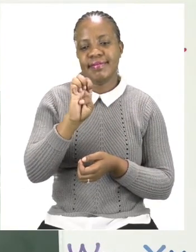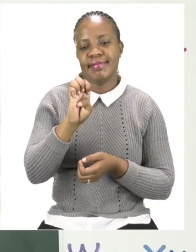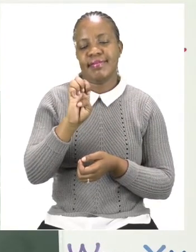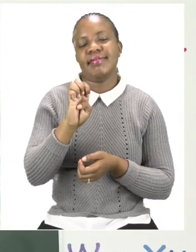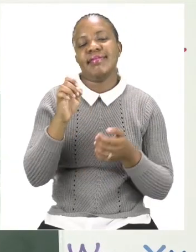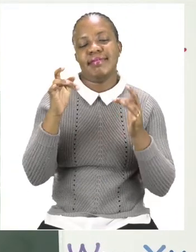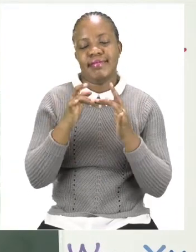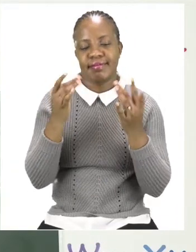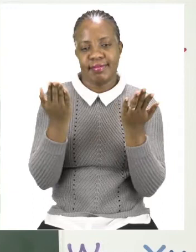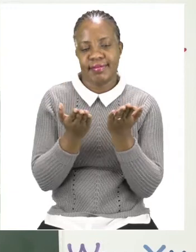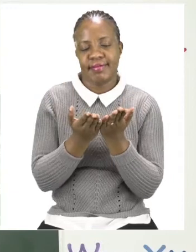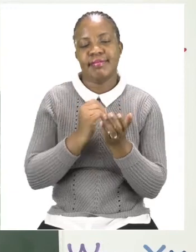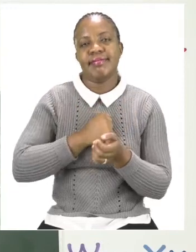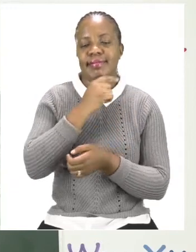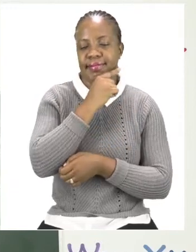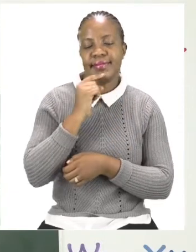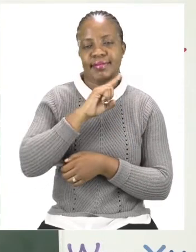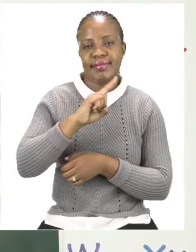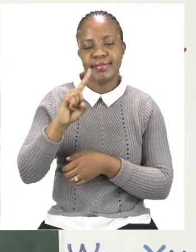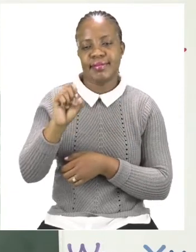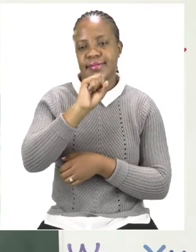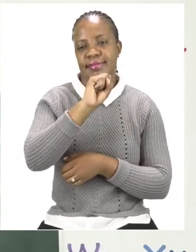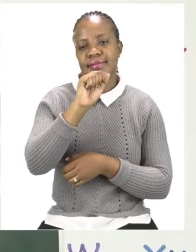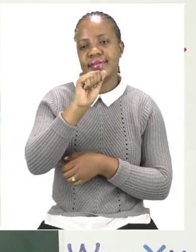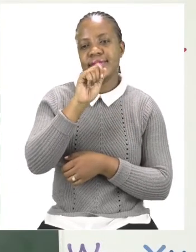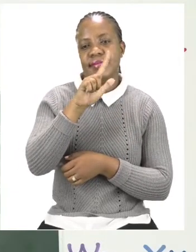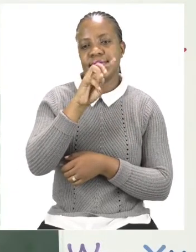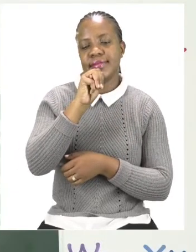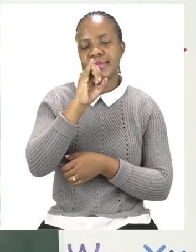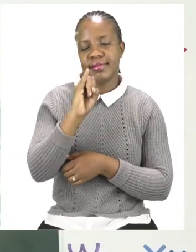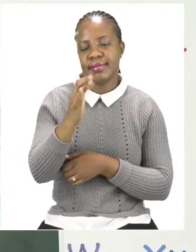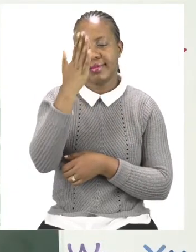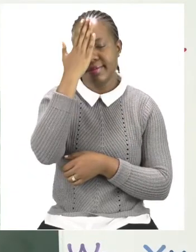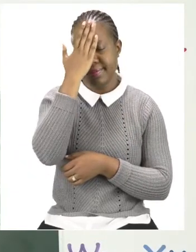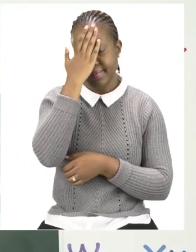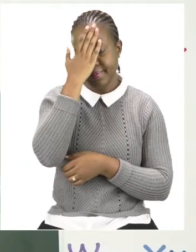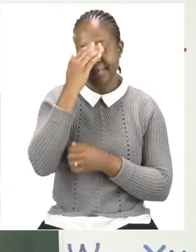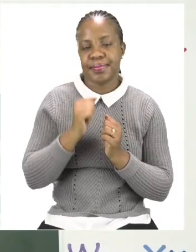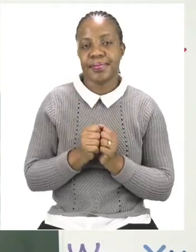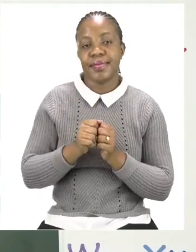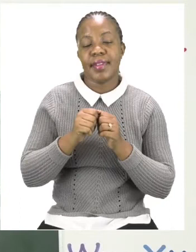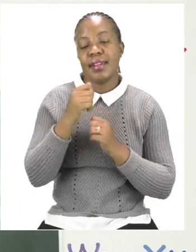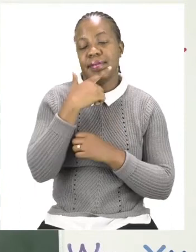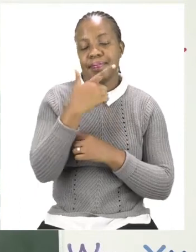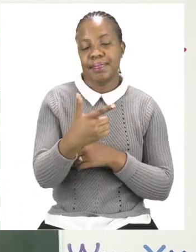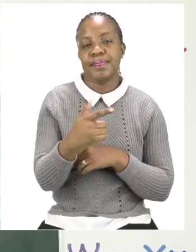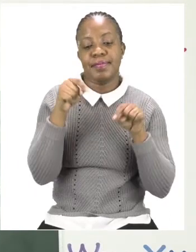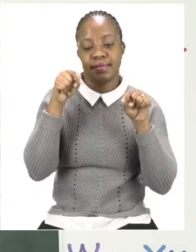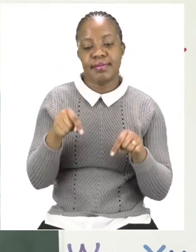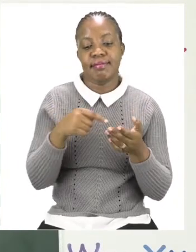Mutsa and thank you so much for joining me today. Our theme this week is